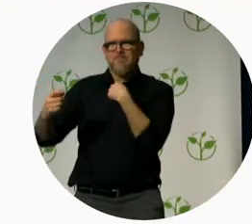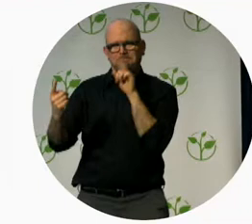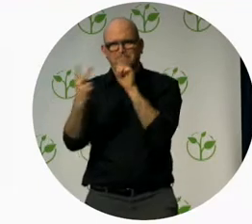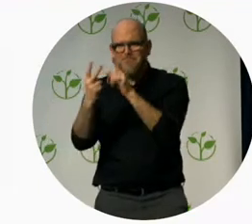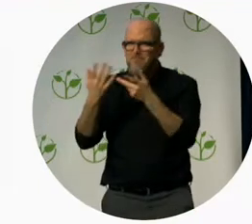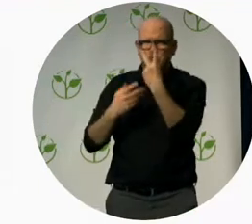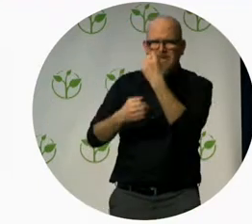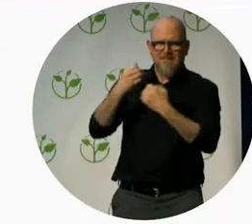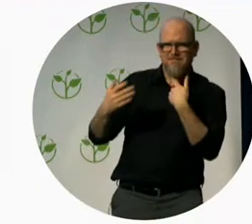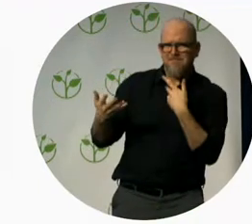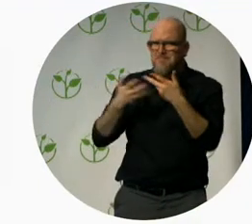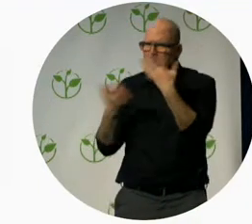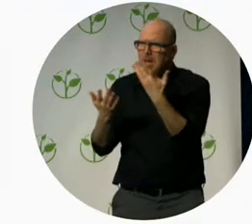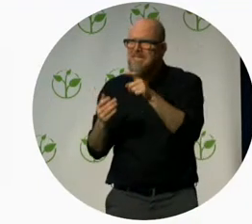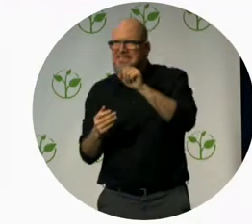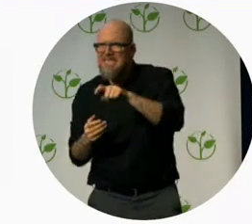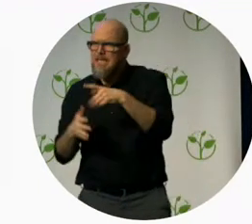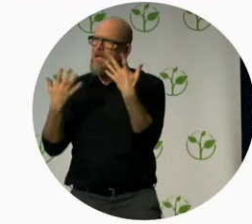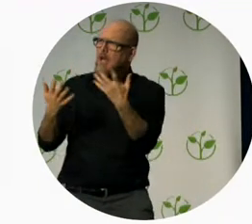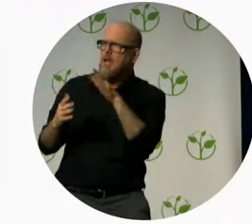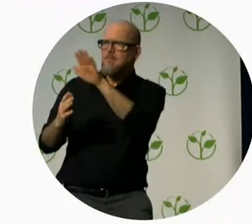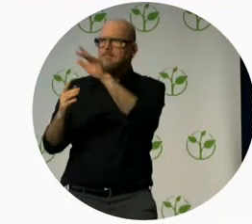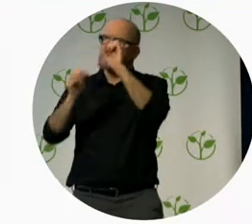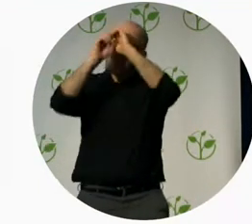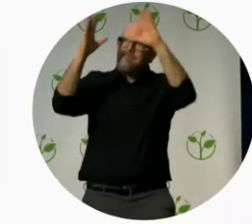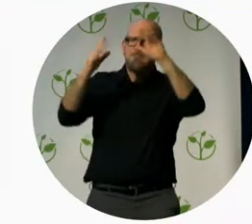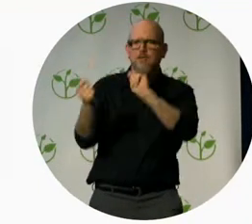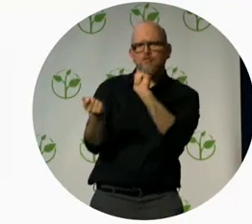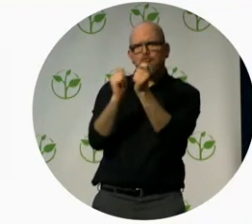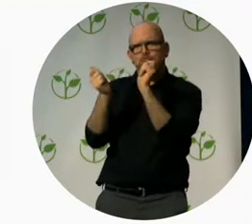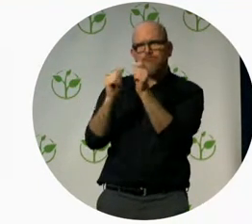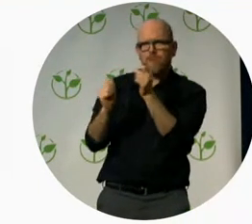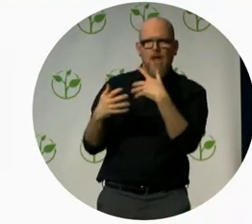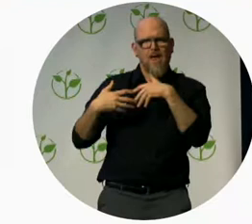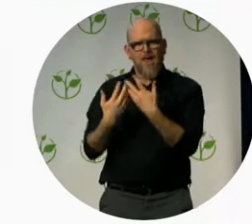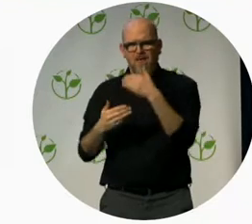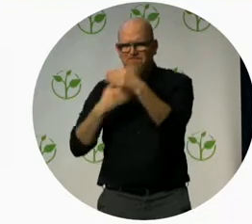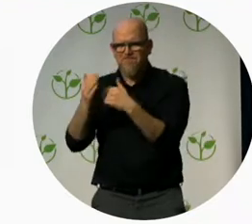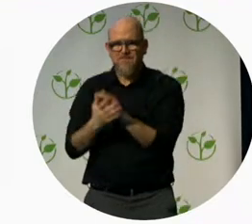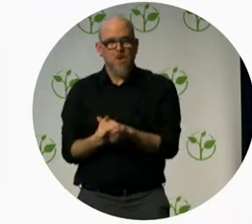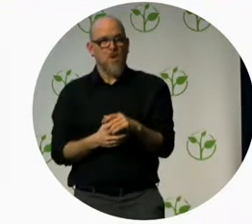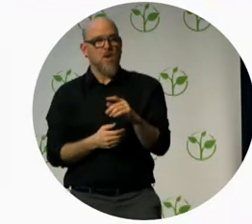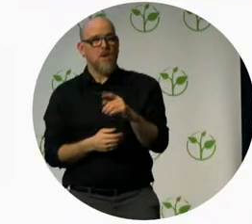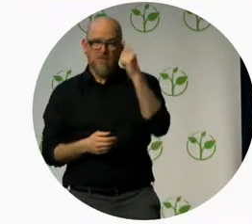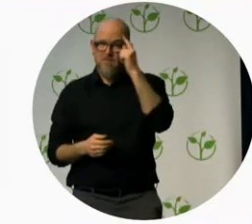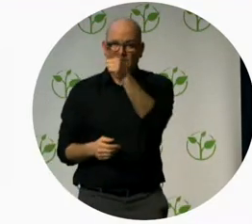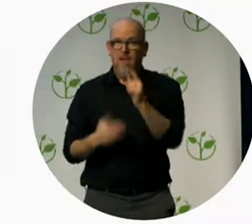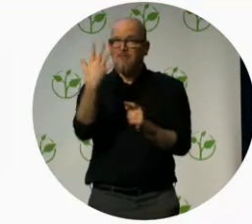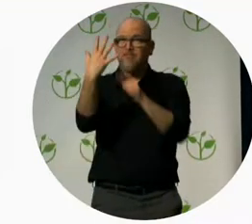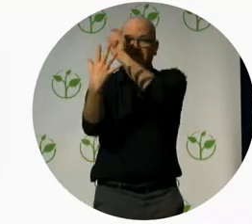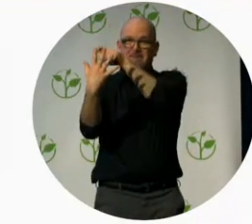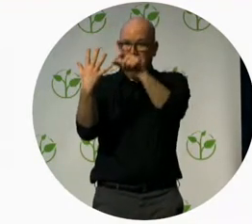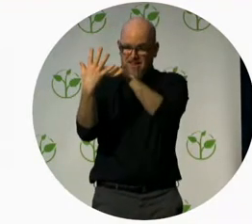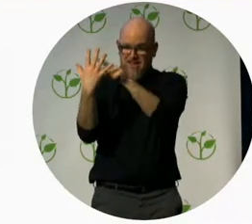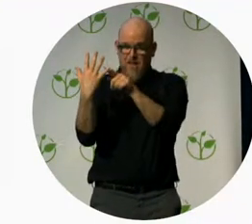in five with learning and attention issues brain based learning and attention issues was and is very important to Nancy